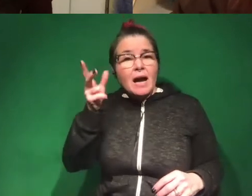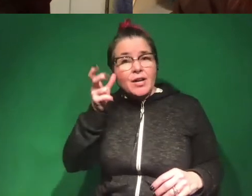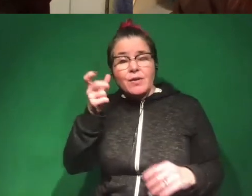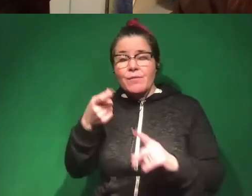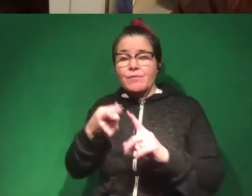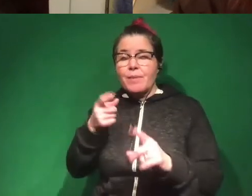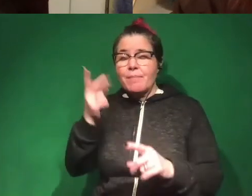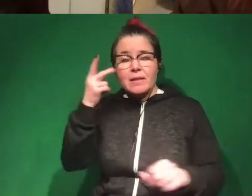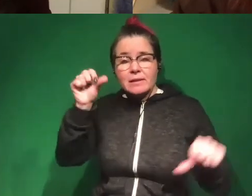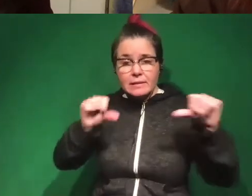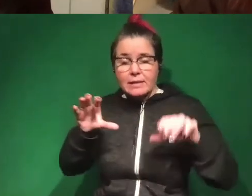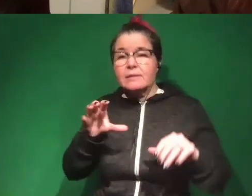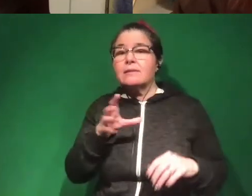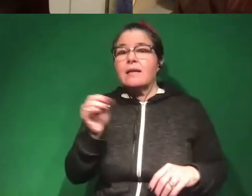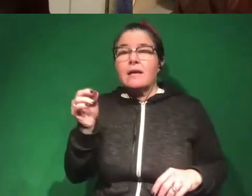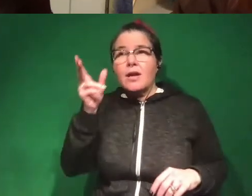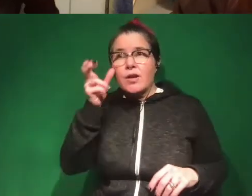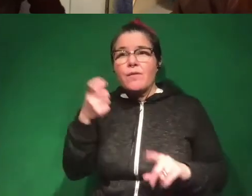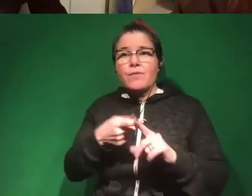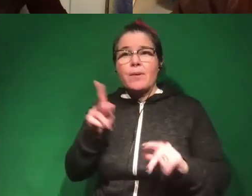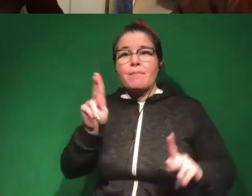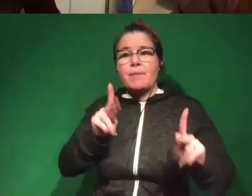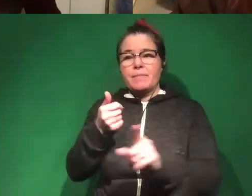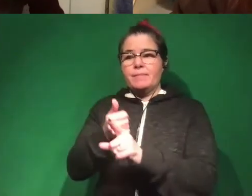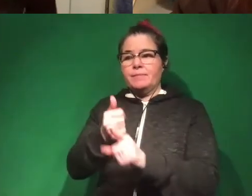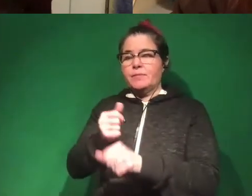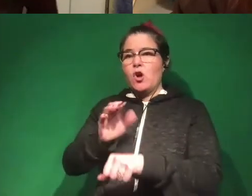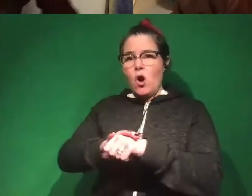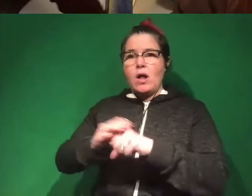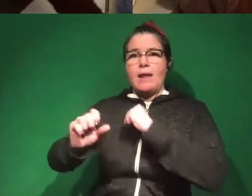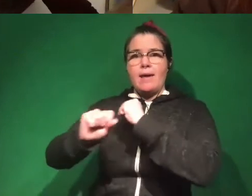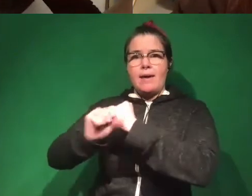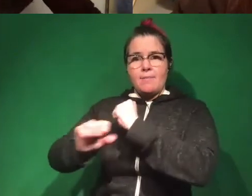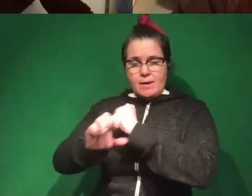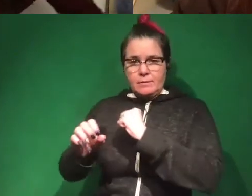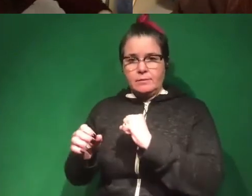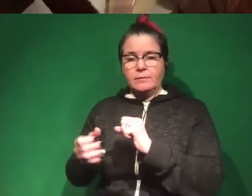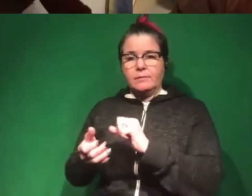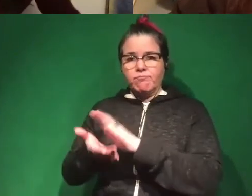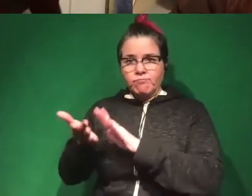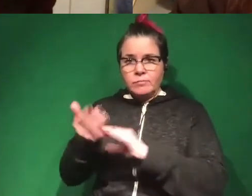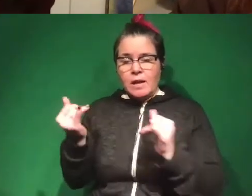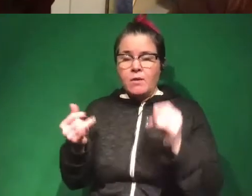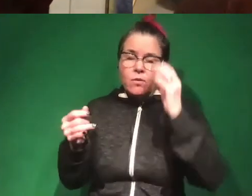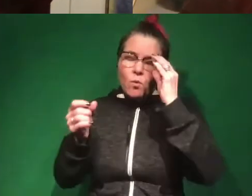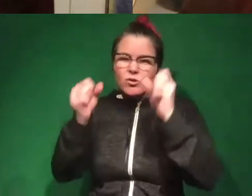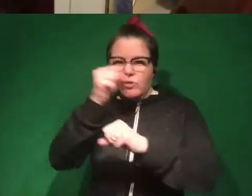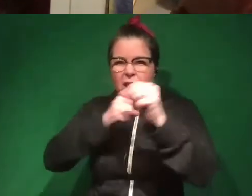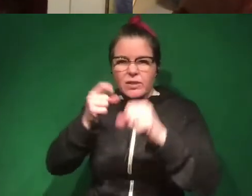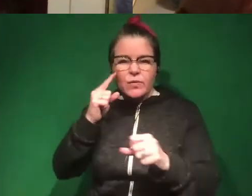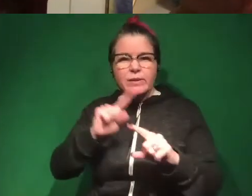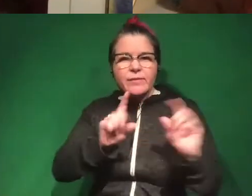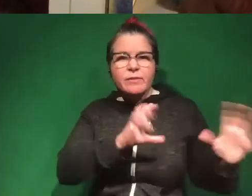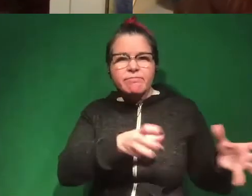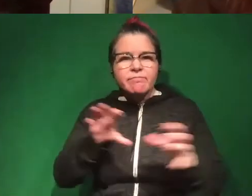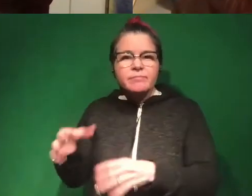scientists and I hear this from people who are also on campaigns, uh, or do, you know, strategizing for different parties and things like that. And